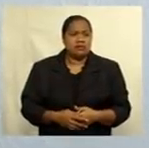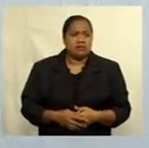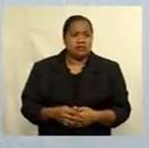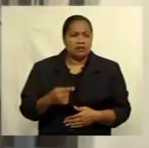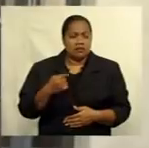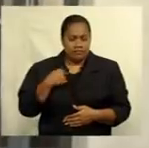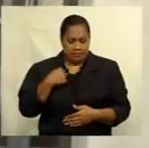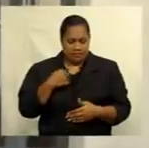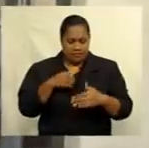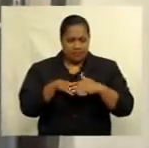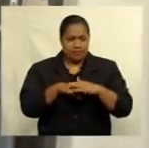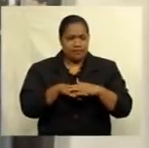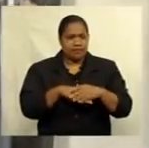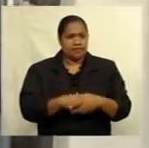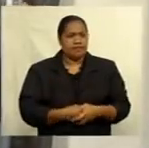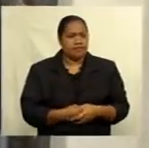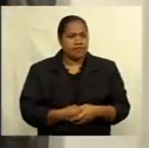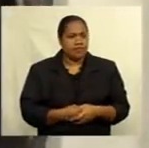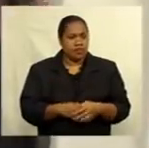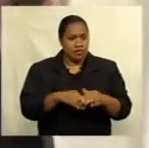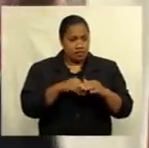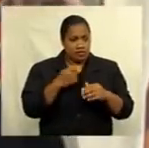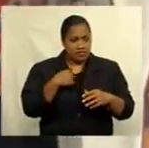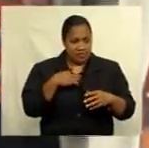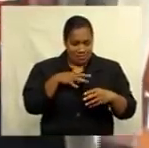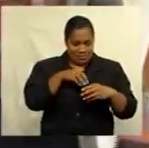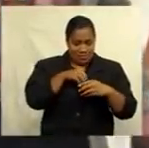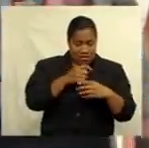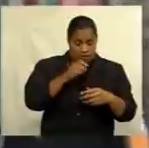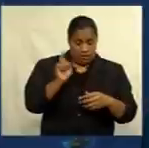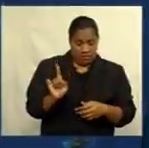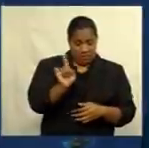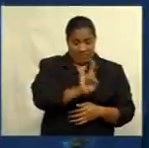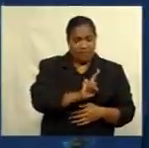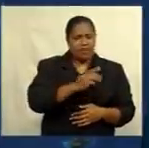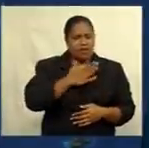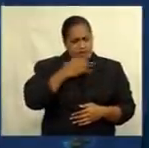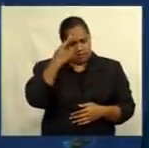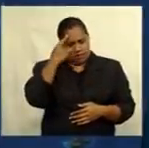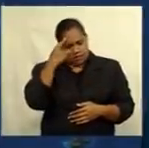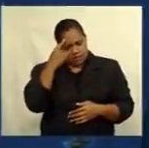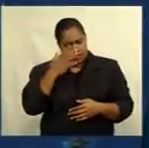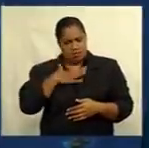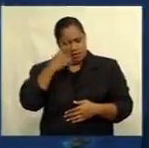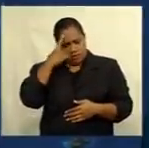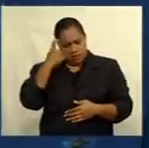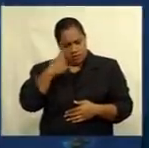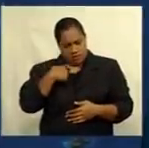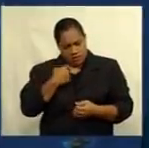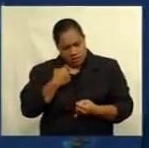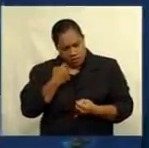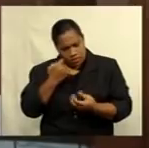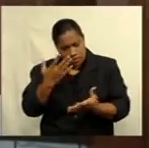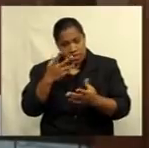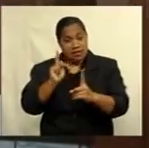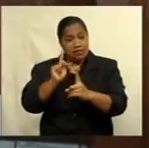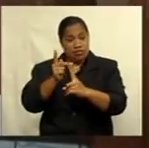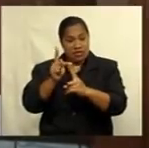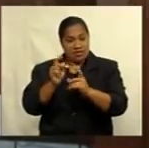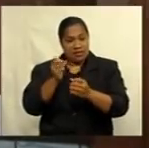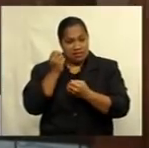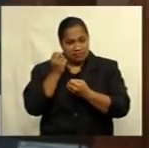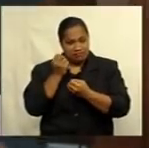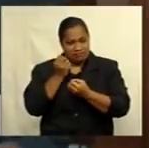aligned to my thinking, to the philosophies that I promote as a political platform. Duru